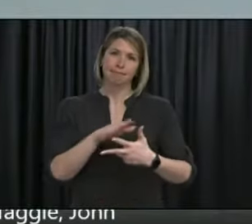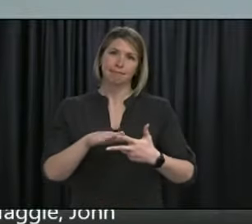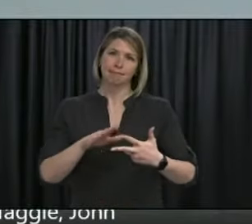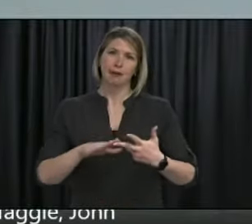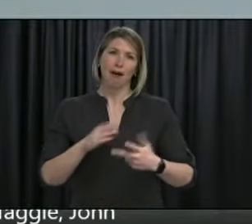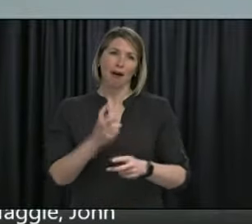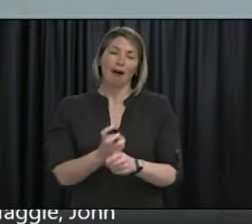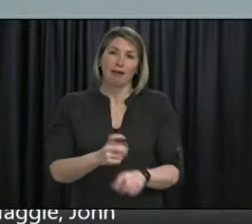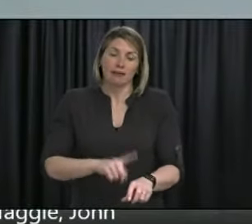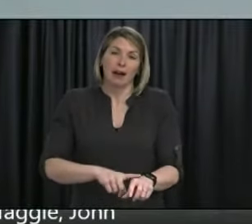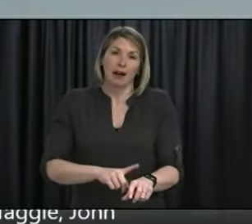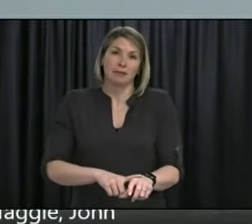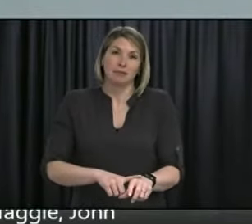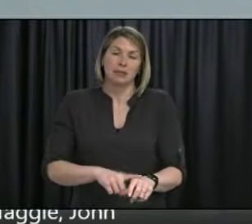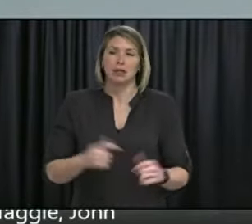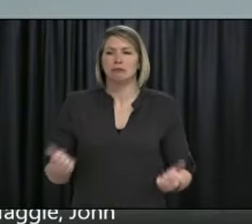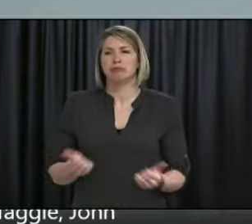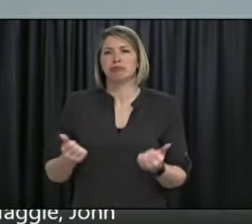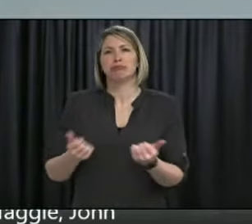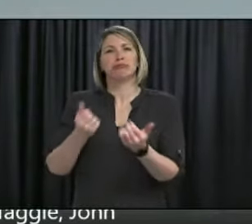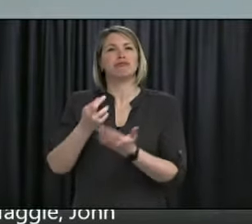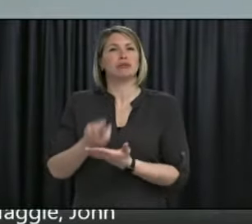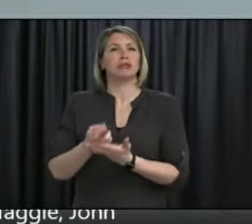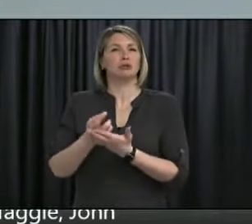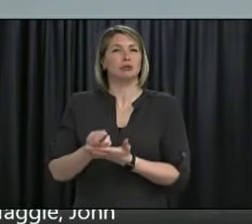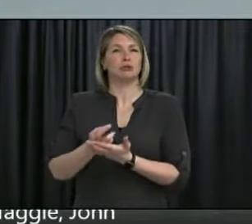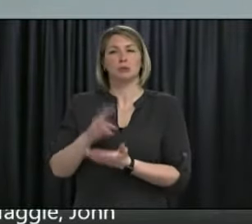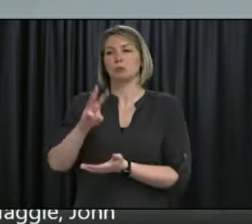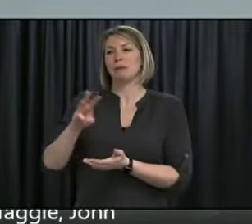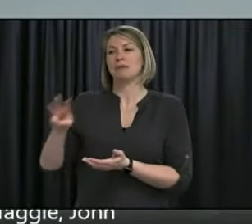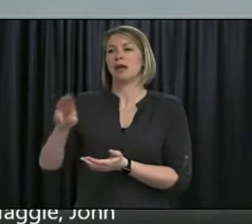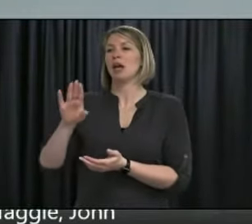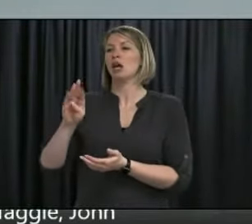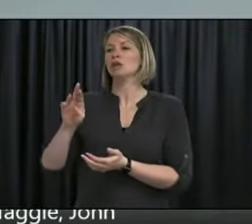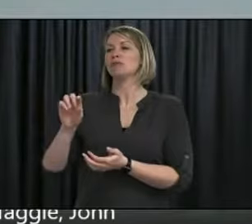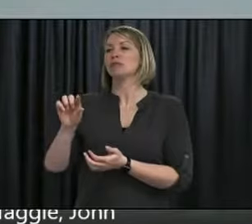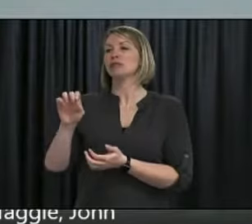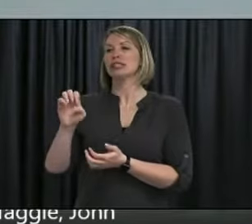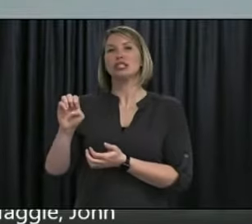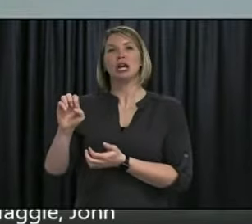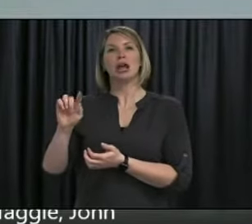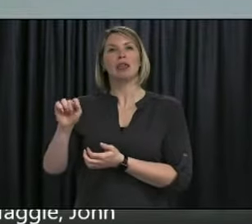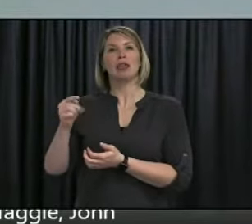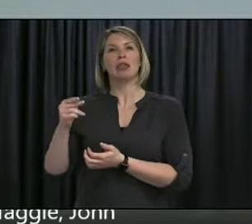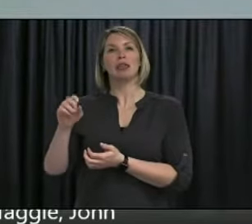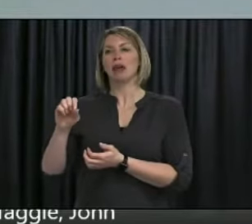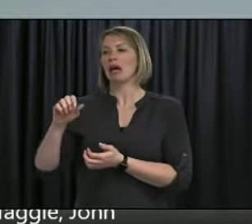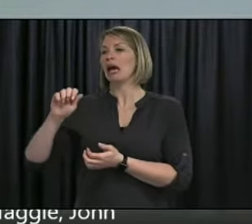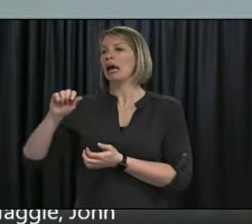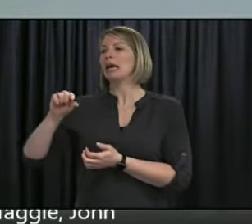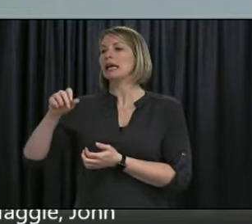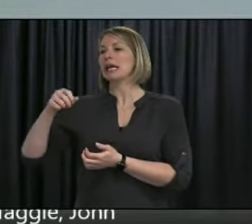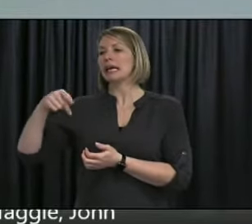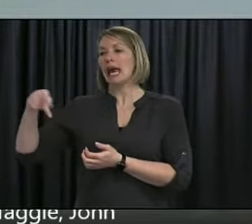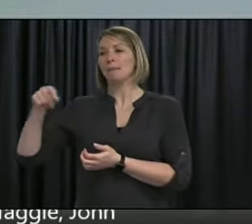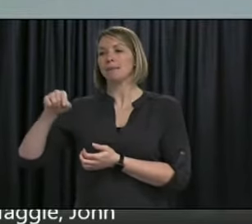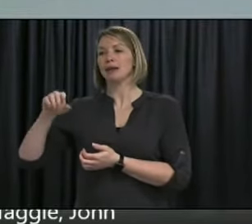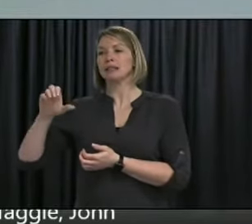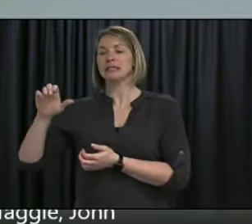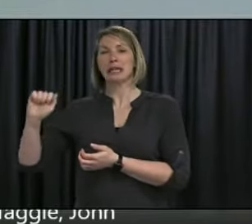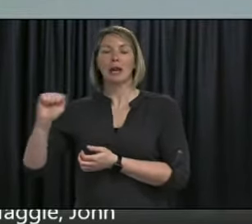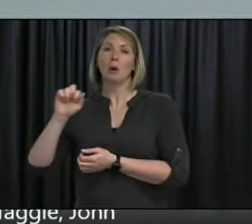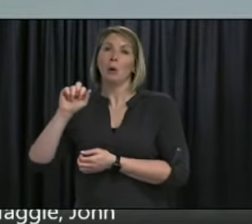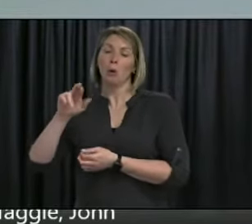to you at bridgethegap.ca is a homegrown one, doorways for those who would prefer